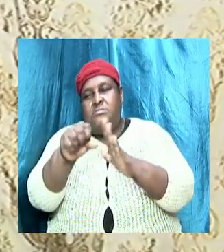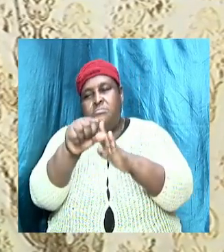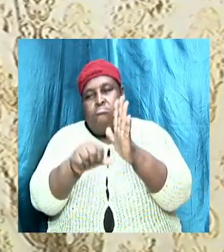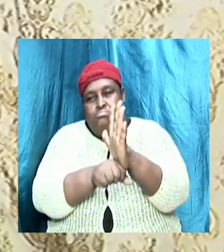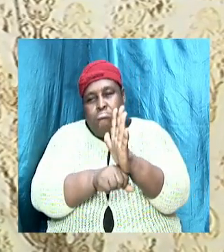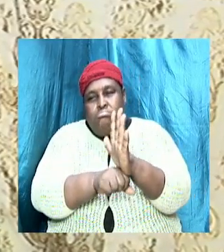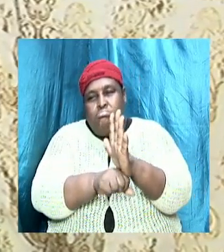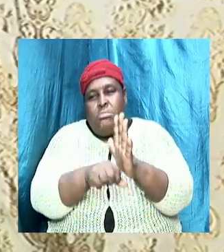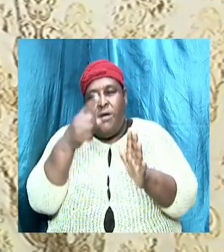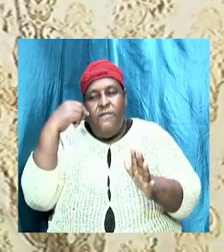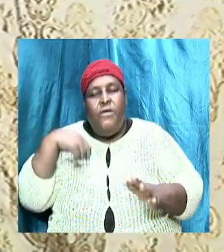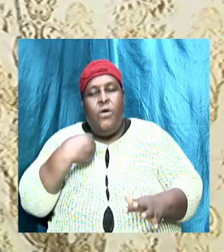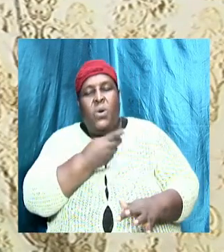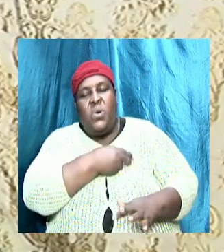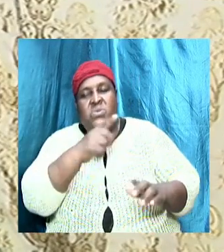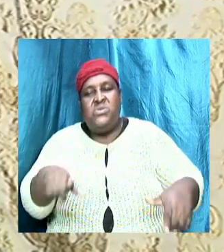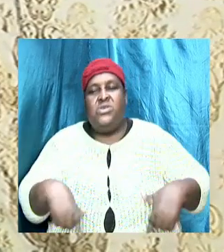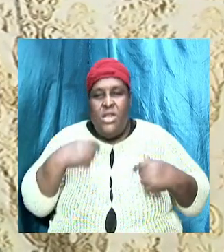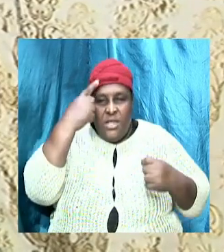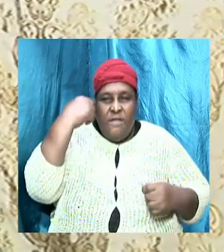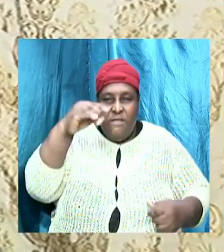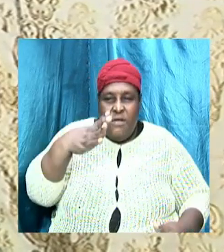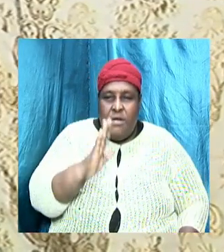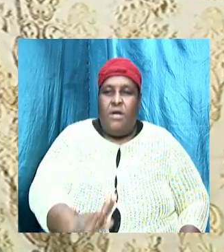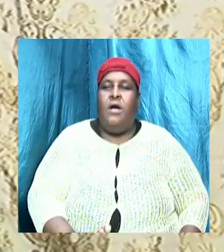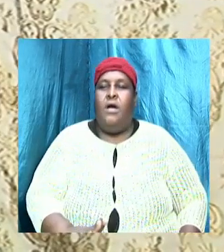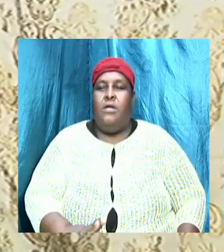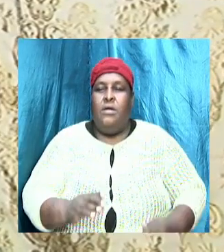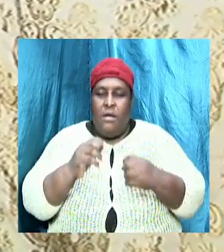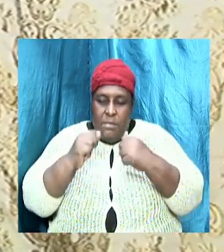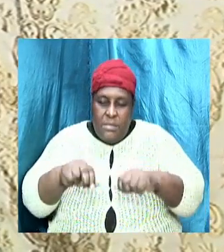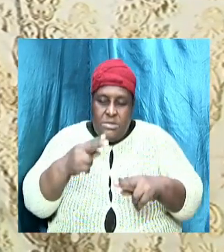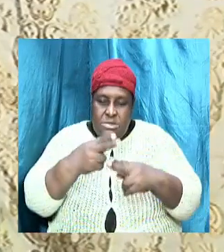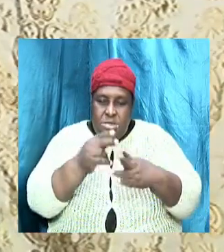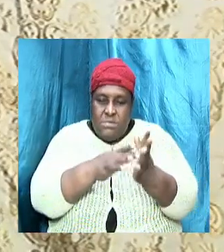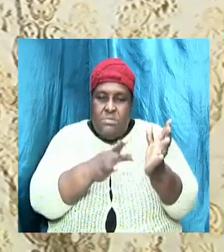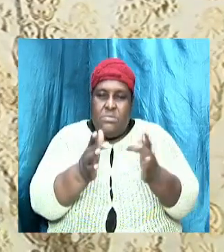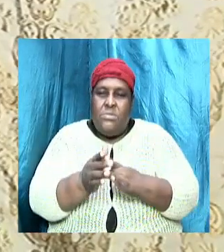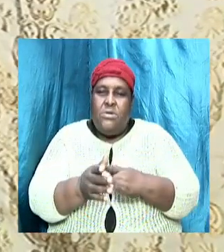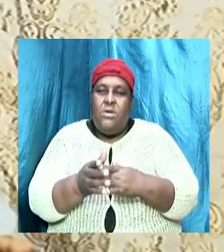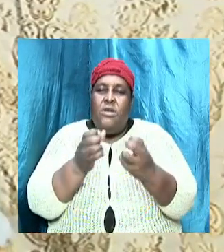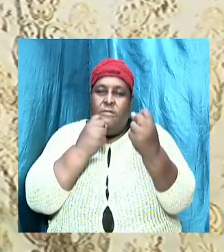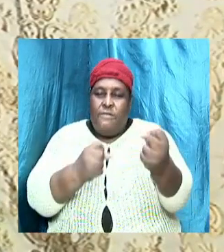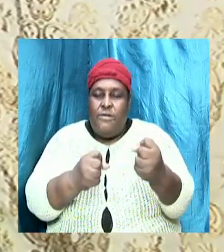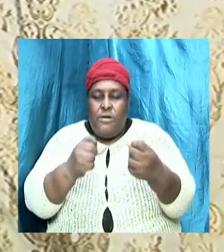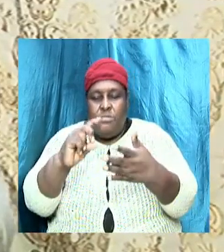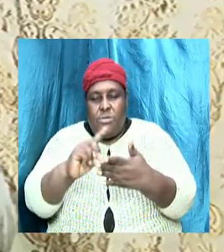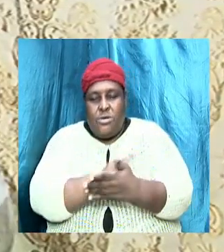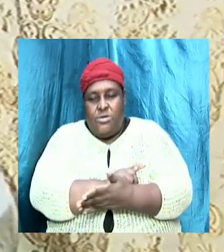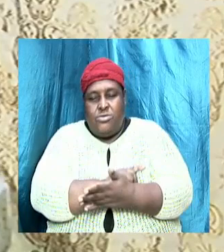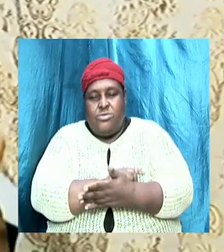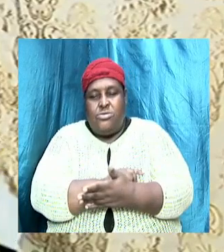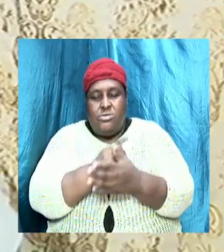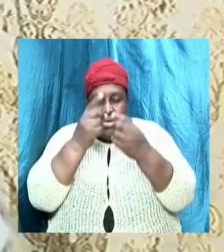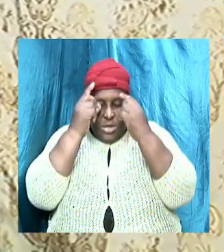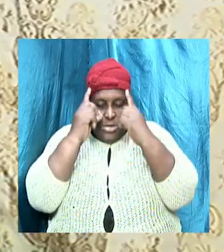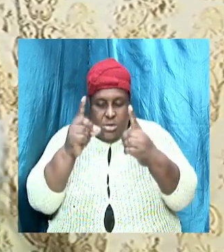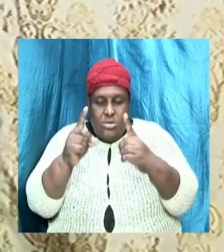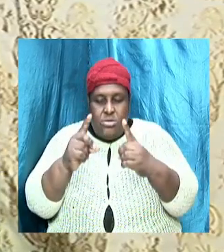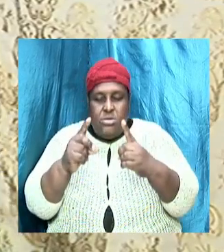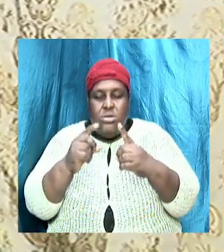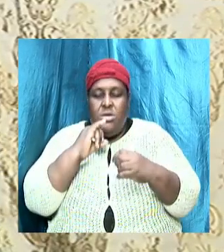us to live for God. Bless the name of Jesus. So sound doctrine then is important.